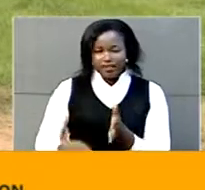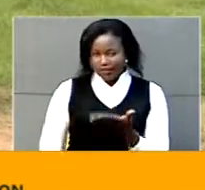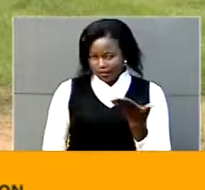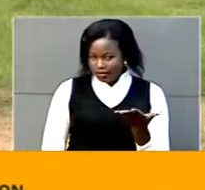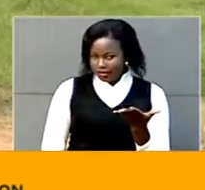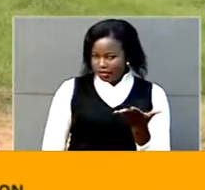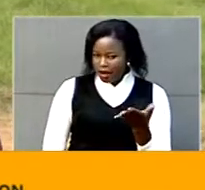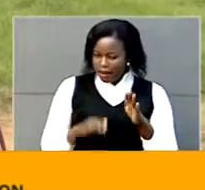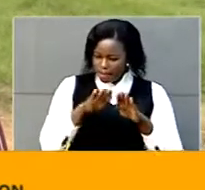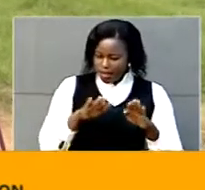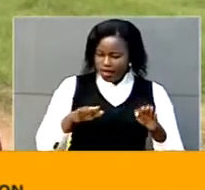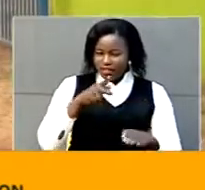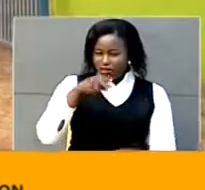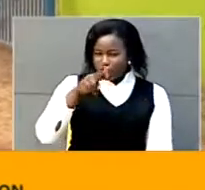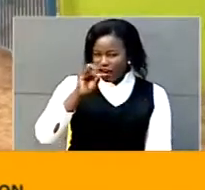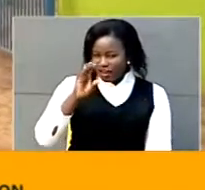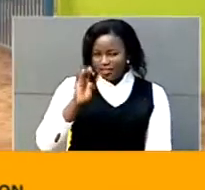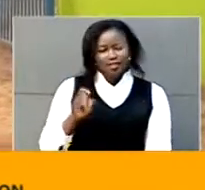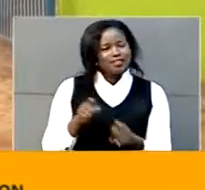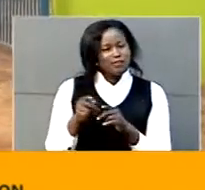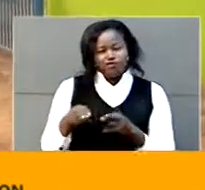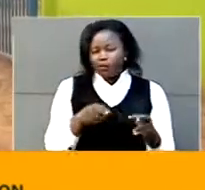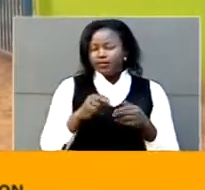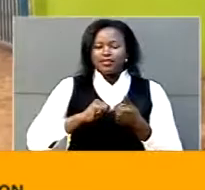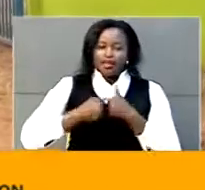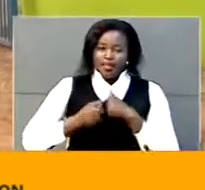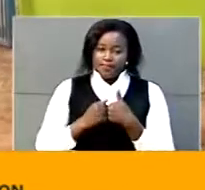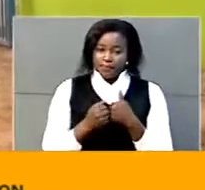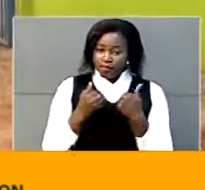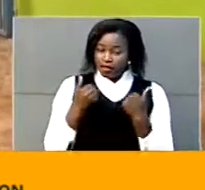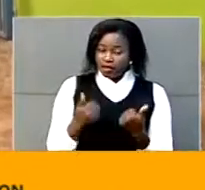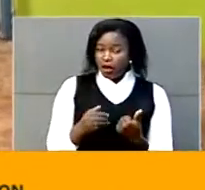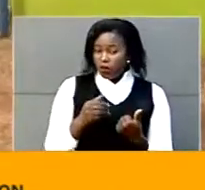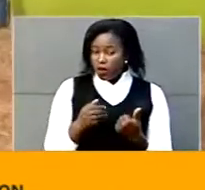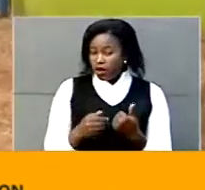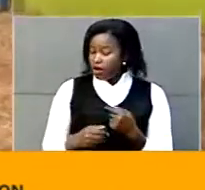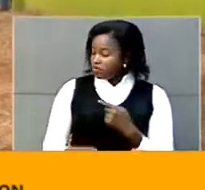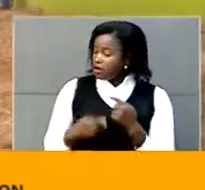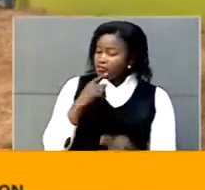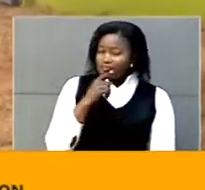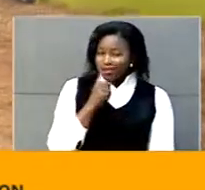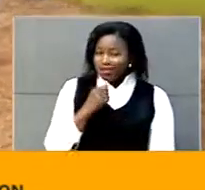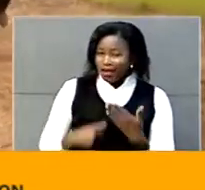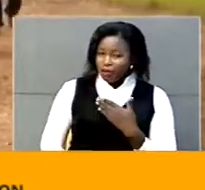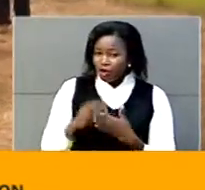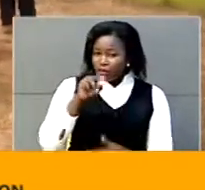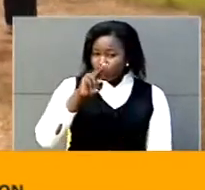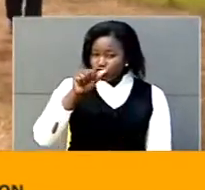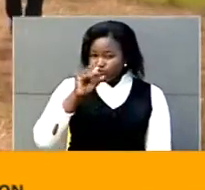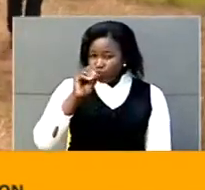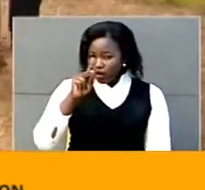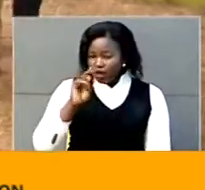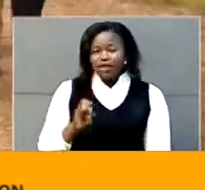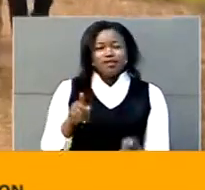think that is the major one even the roads mr msoke commonly known as kisandia together with the special presidential assistant on